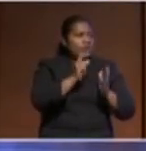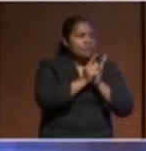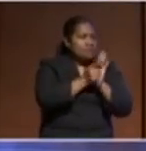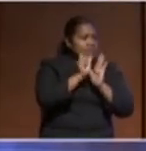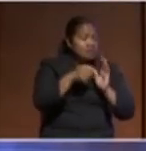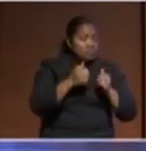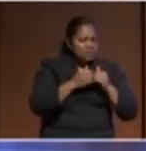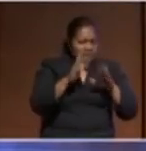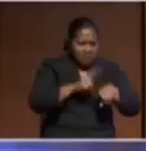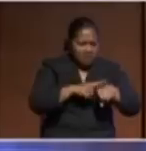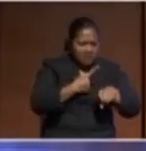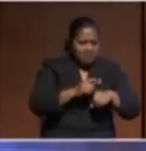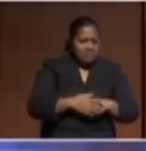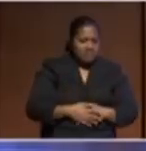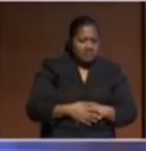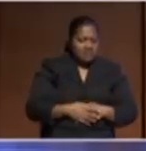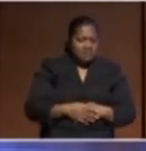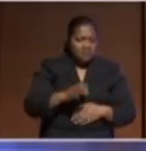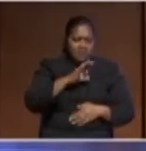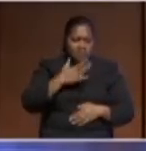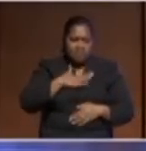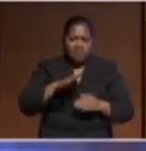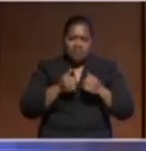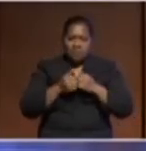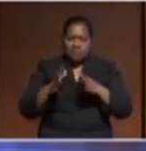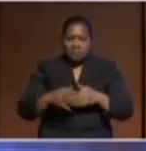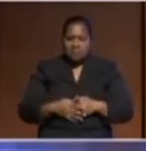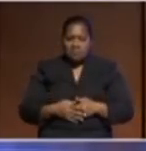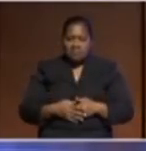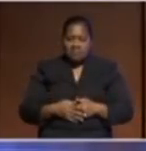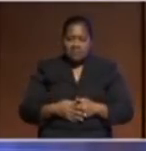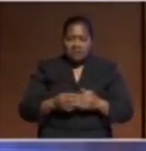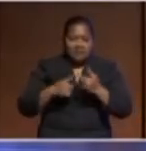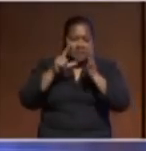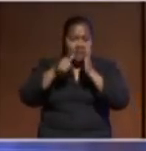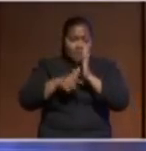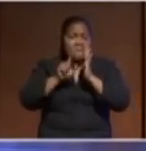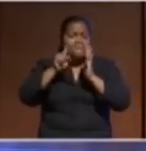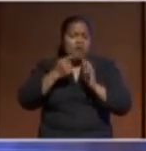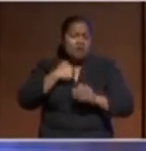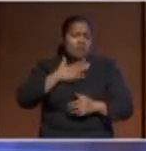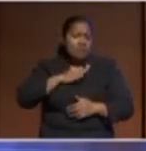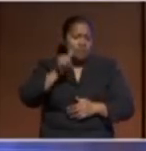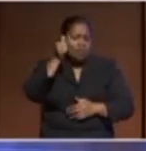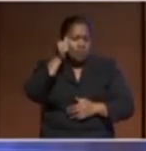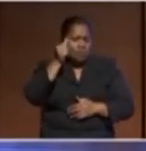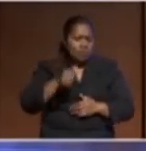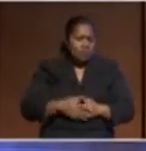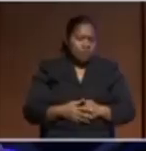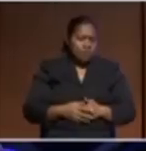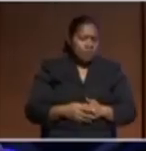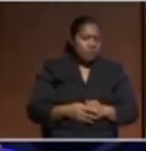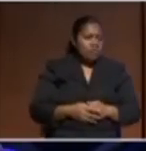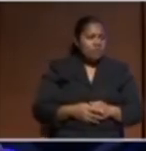late so I wanted to not lose the extra time that was owed me but I would like to now invite another Pacific